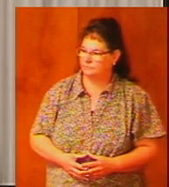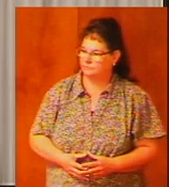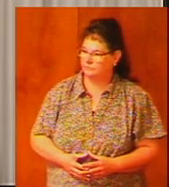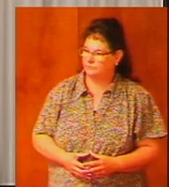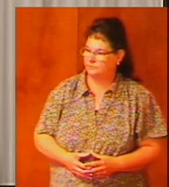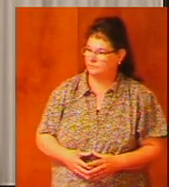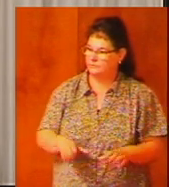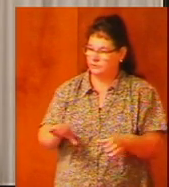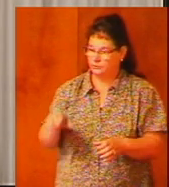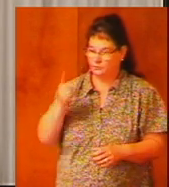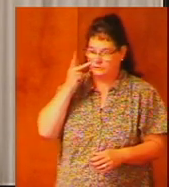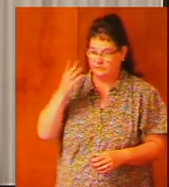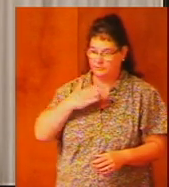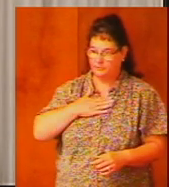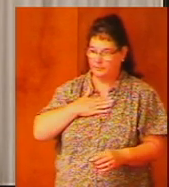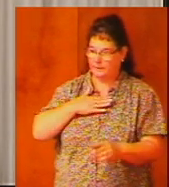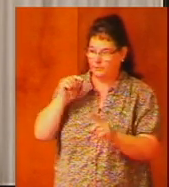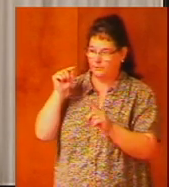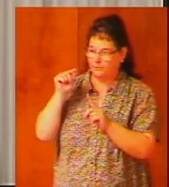do you see my point